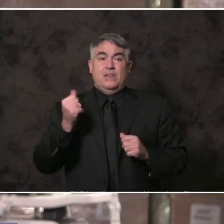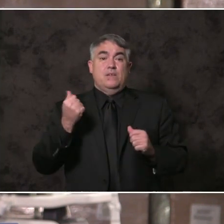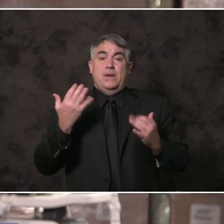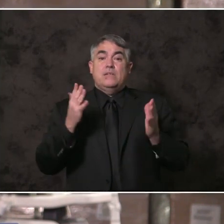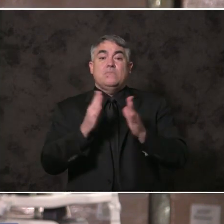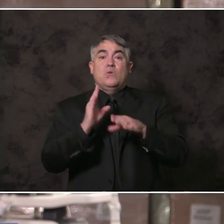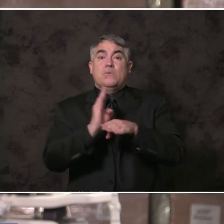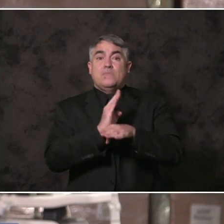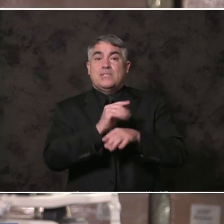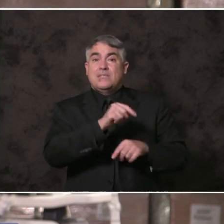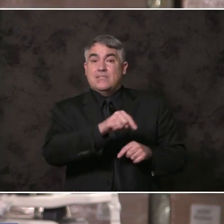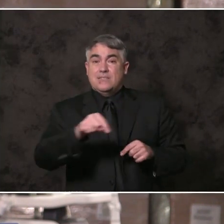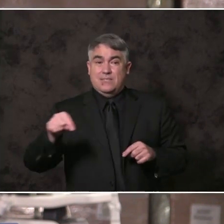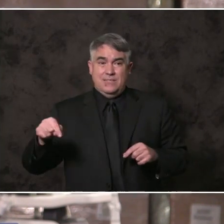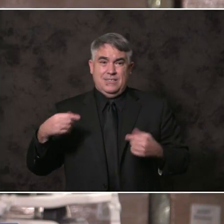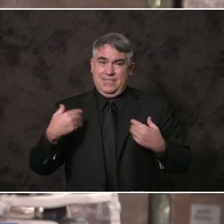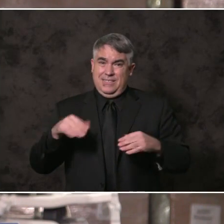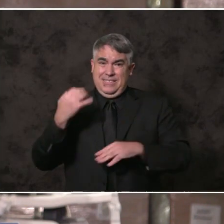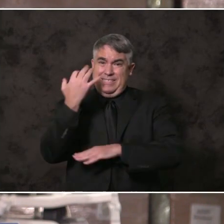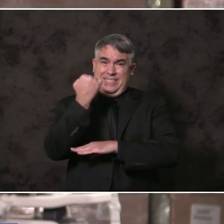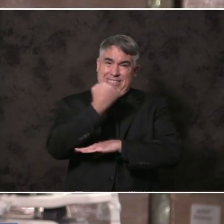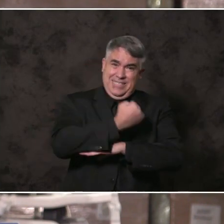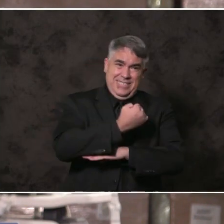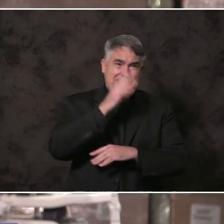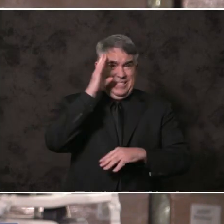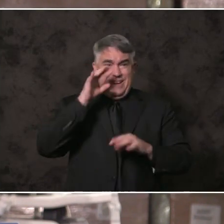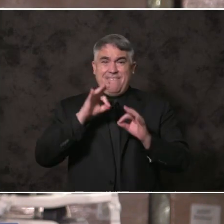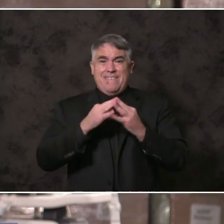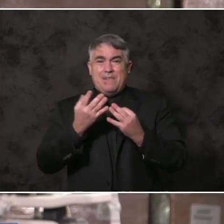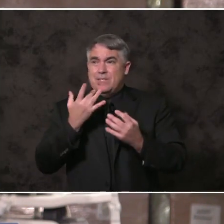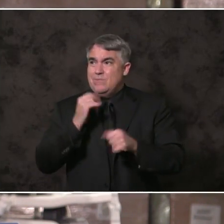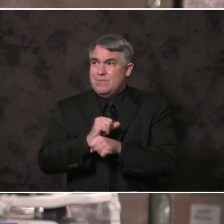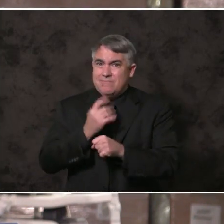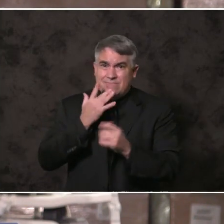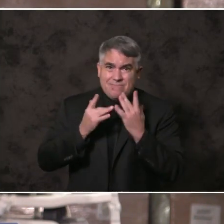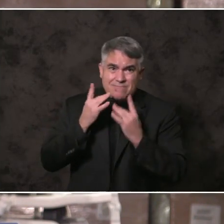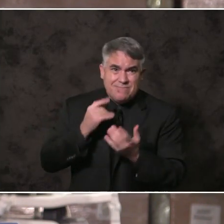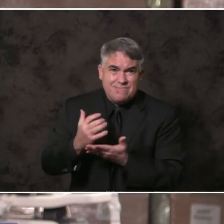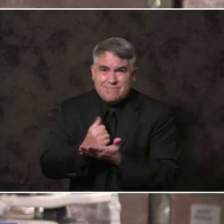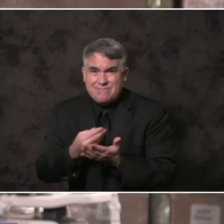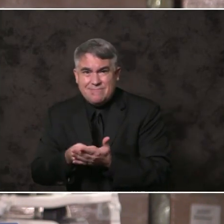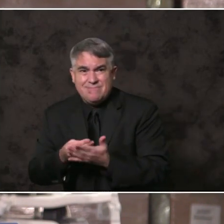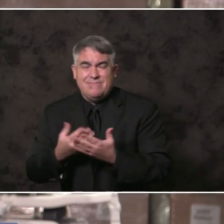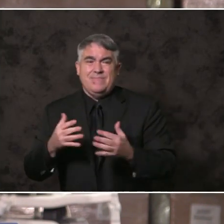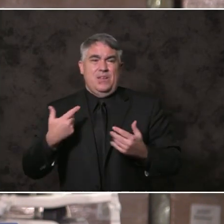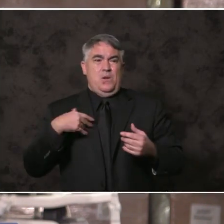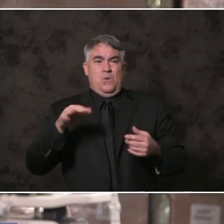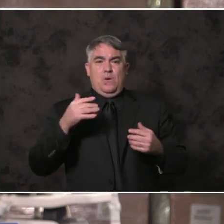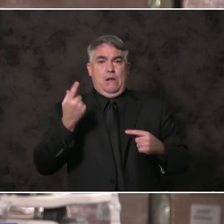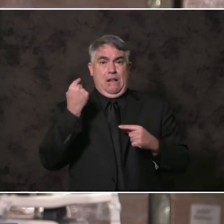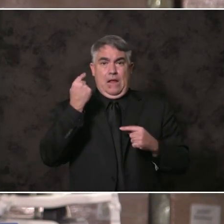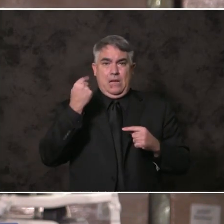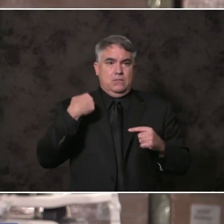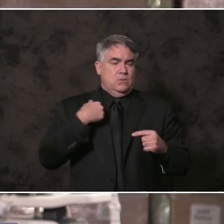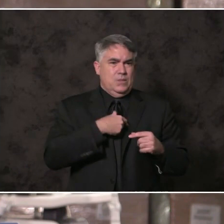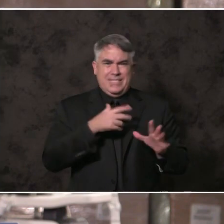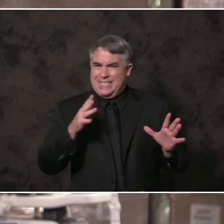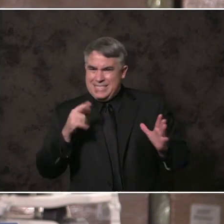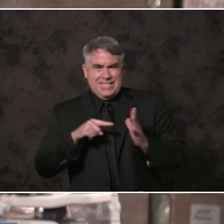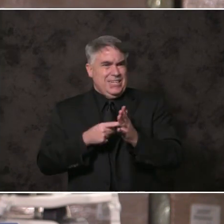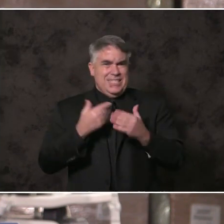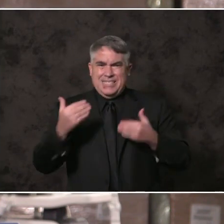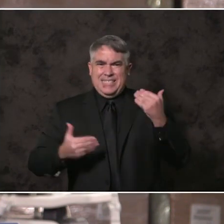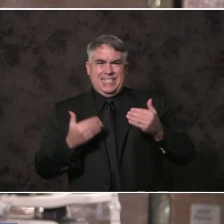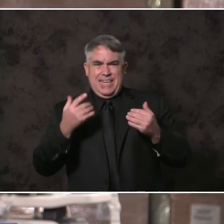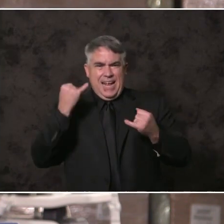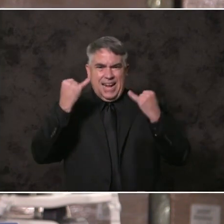Too many working families pushed to the edge. Last year was a year of inaction from Washington. Though we know hope and help